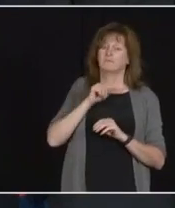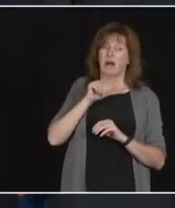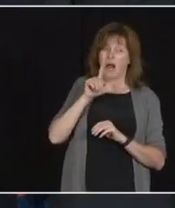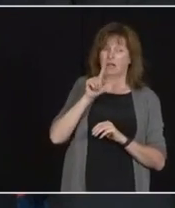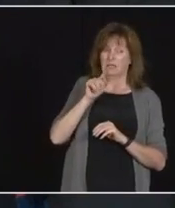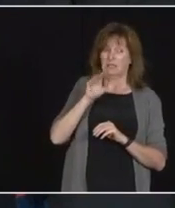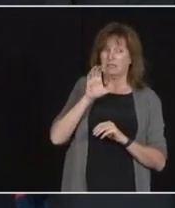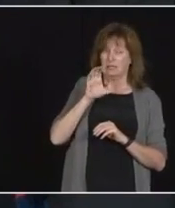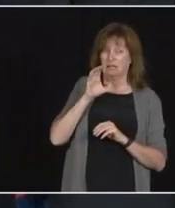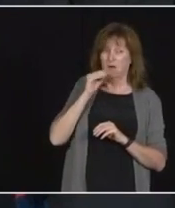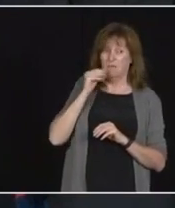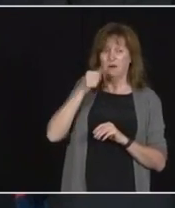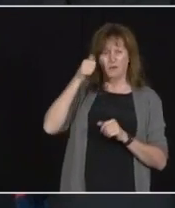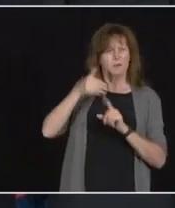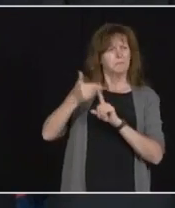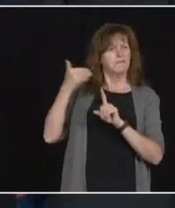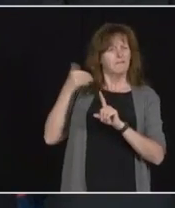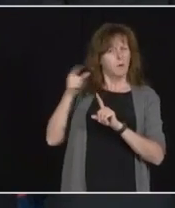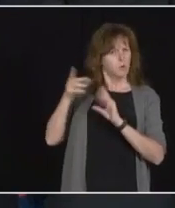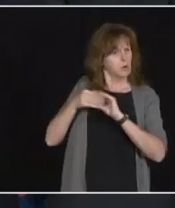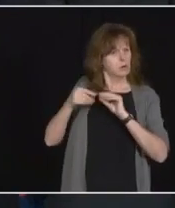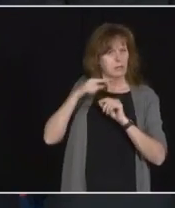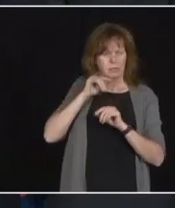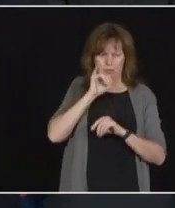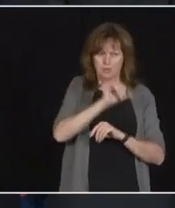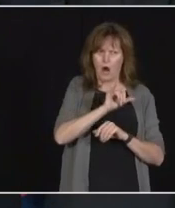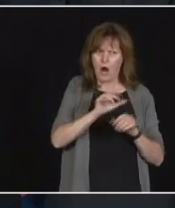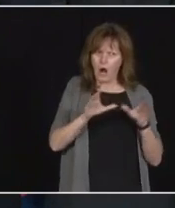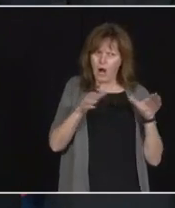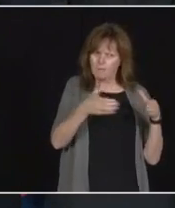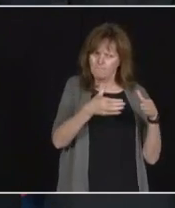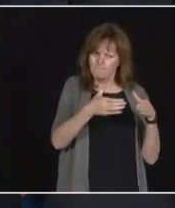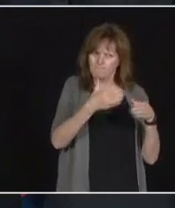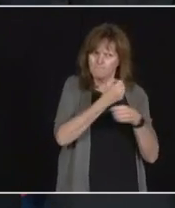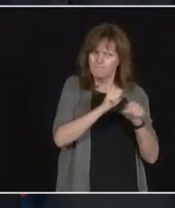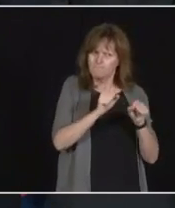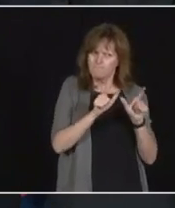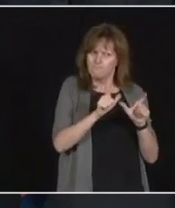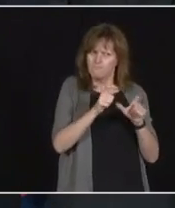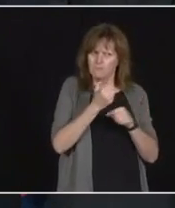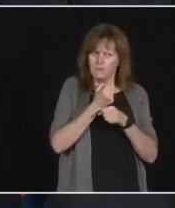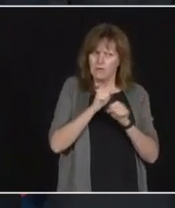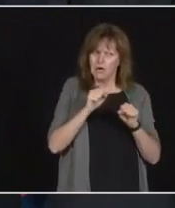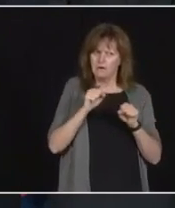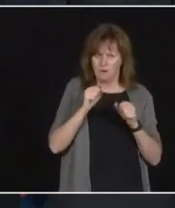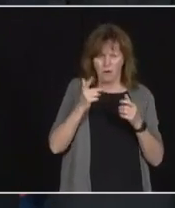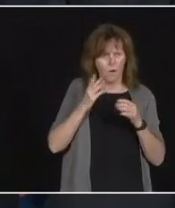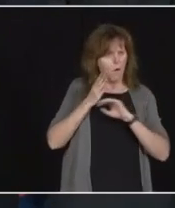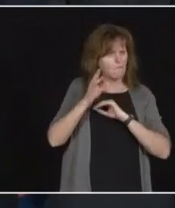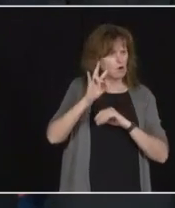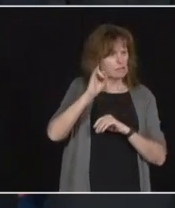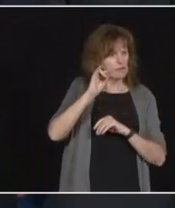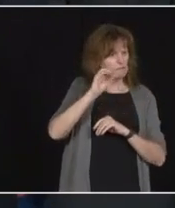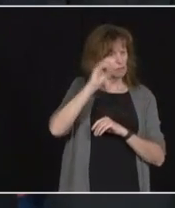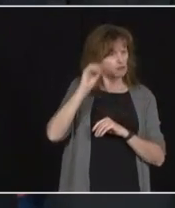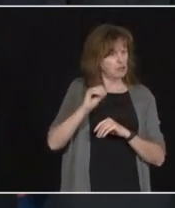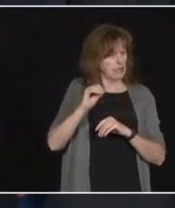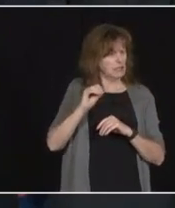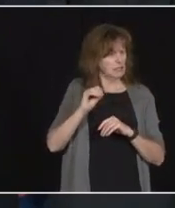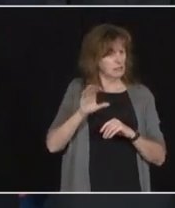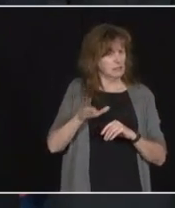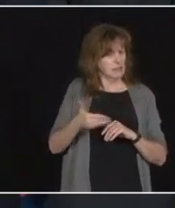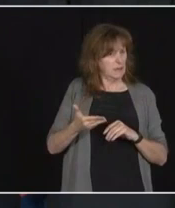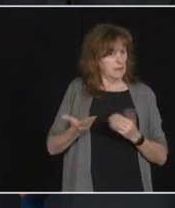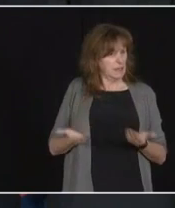around it. But still, over 70% of the deaths in this province from COVID-19 have